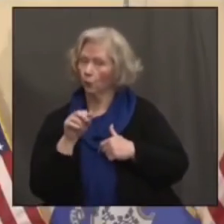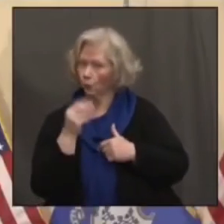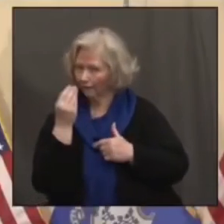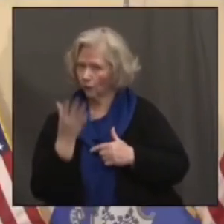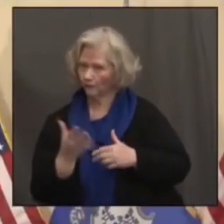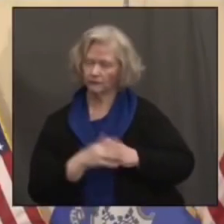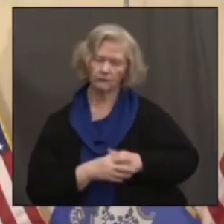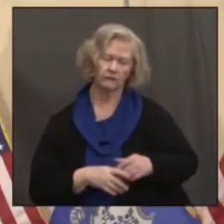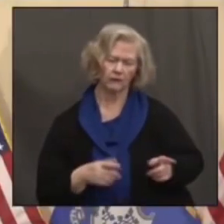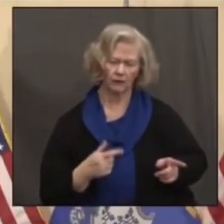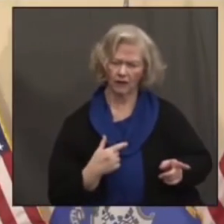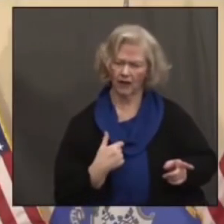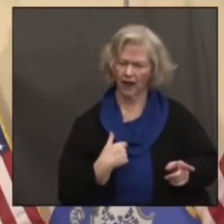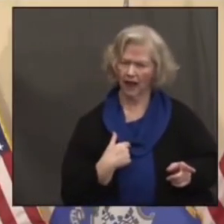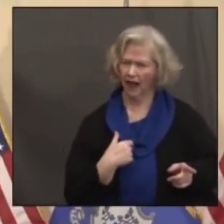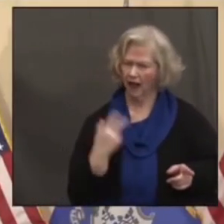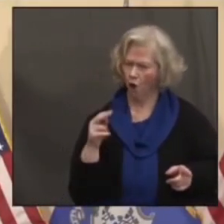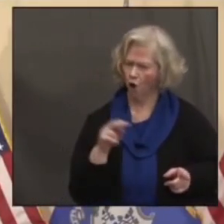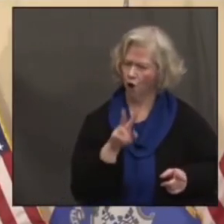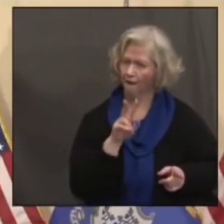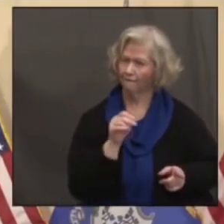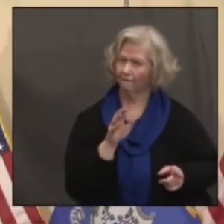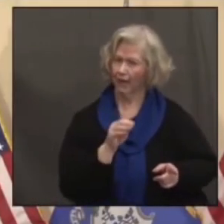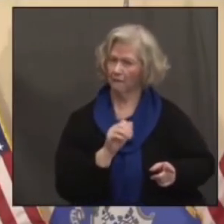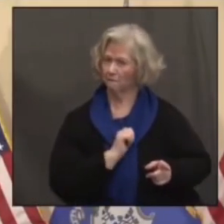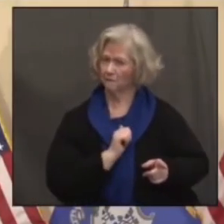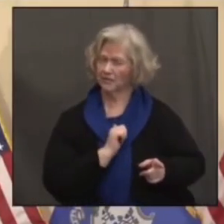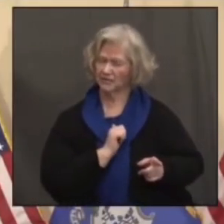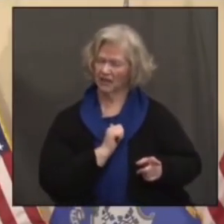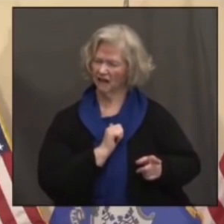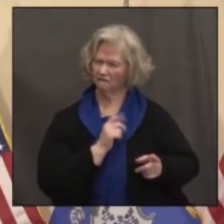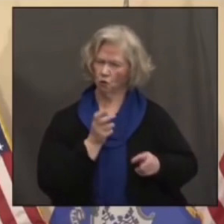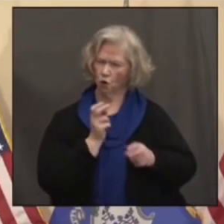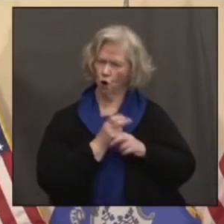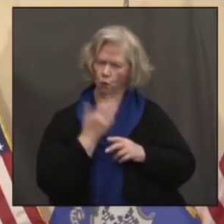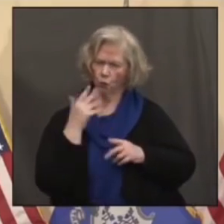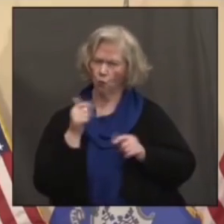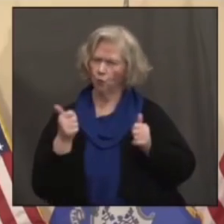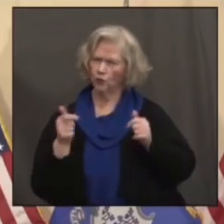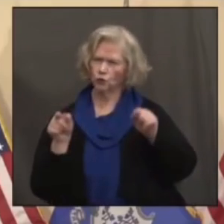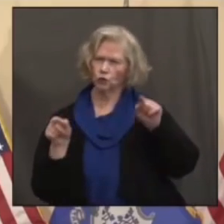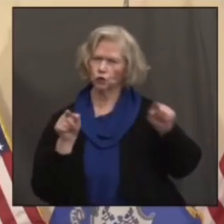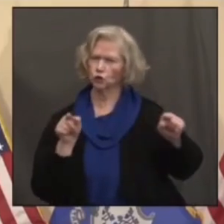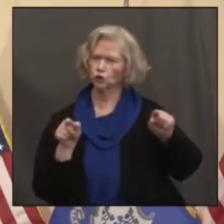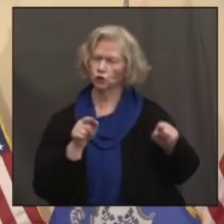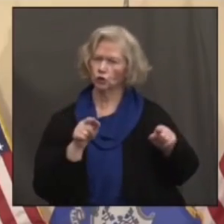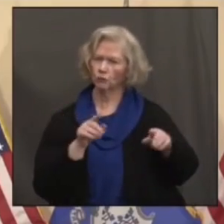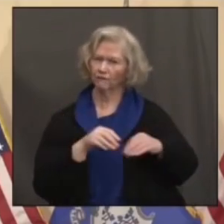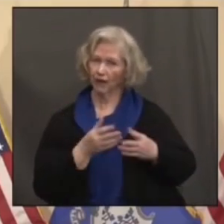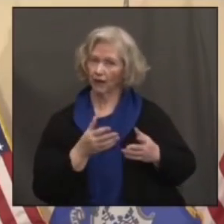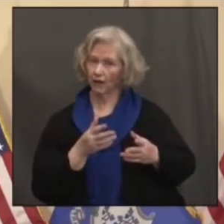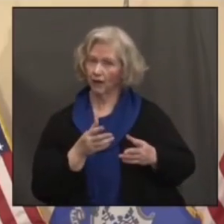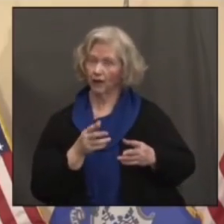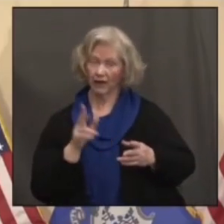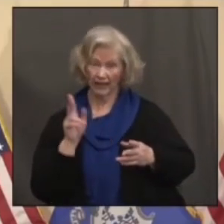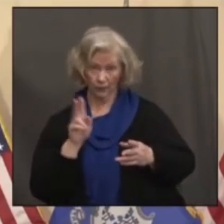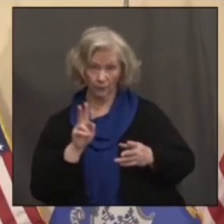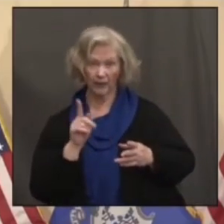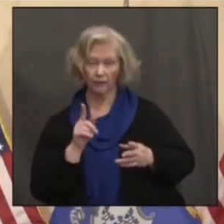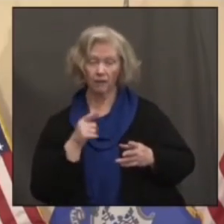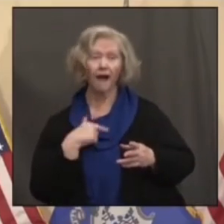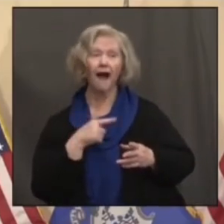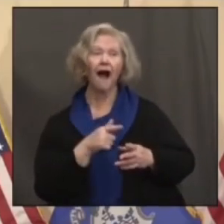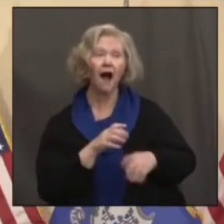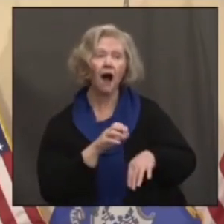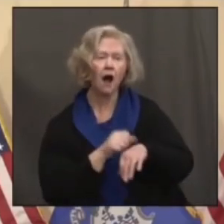Okay, because I was on BAMS and I had a hard time figuring out who was providing what. So do we know if people have walked away from appointments based